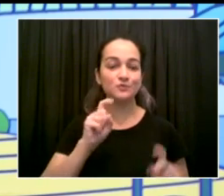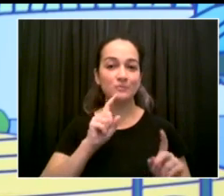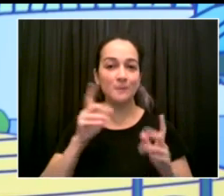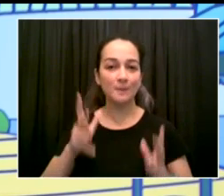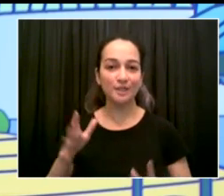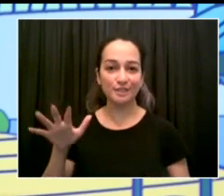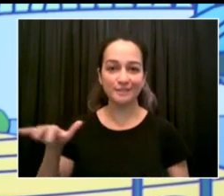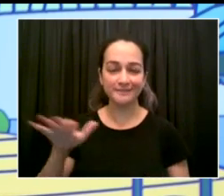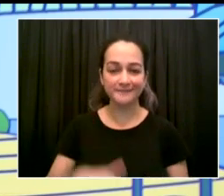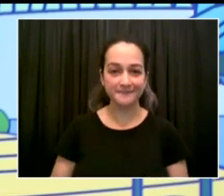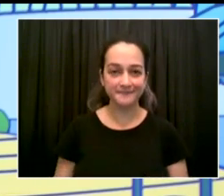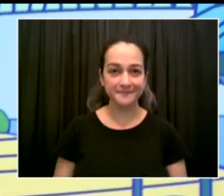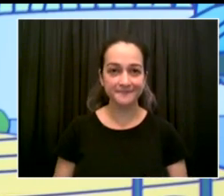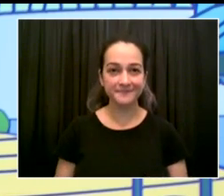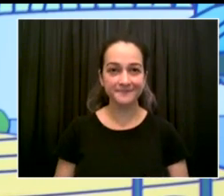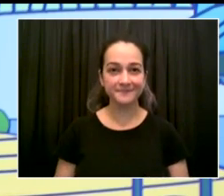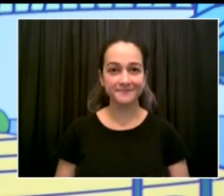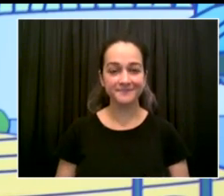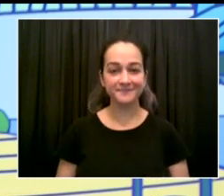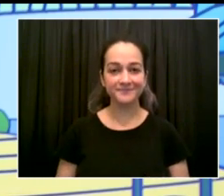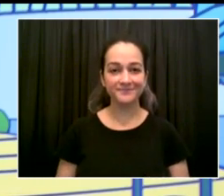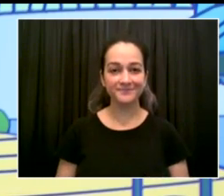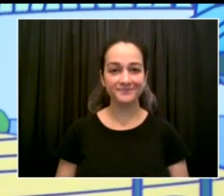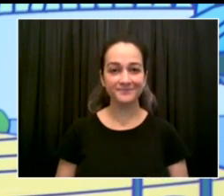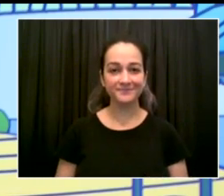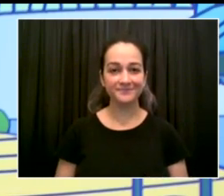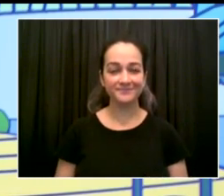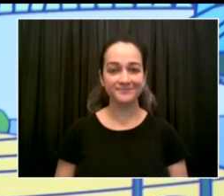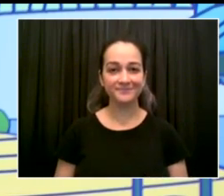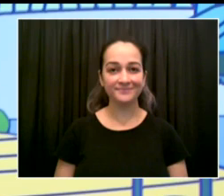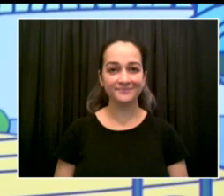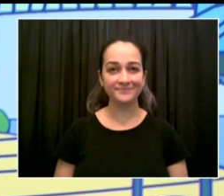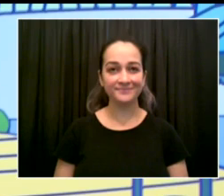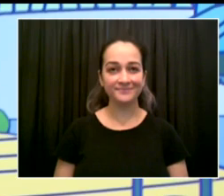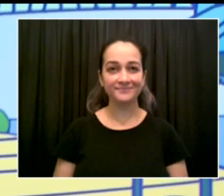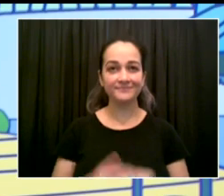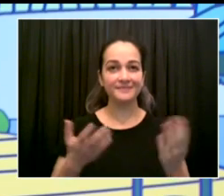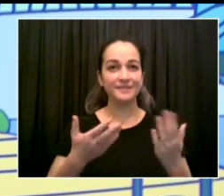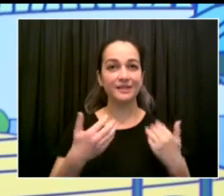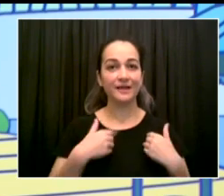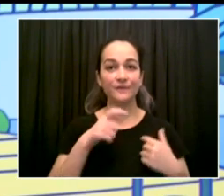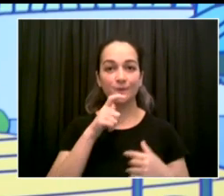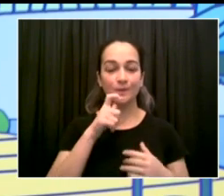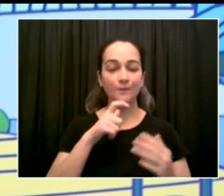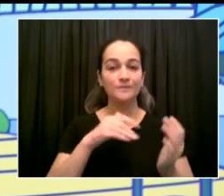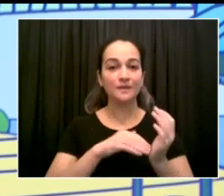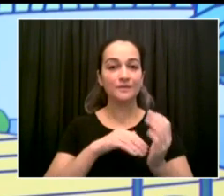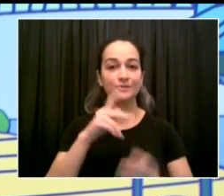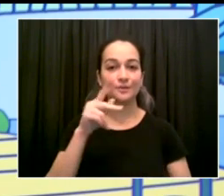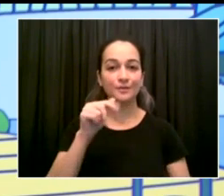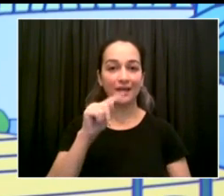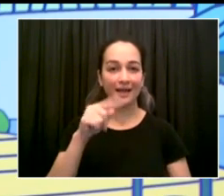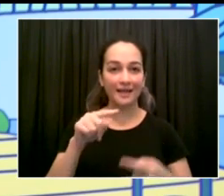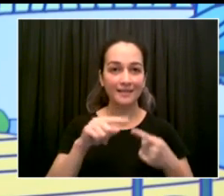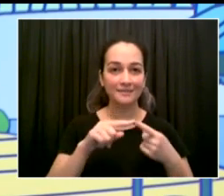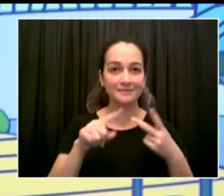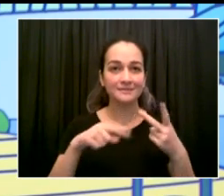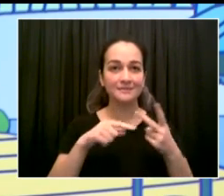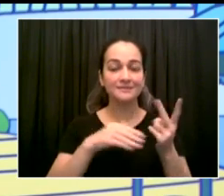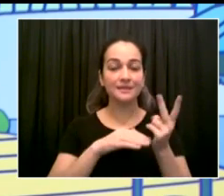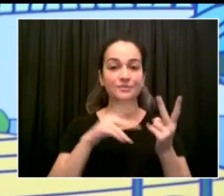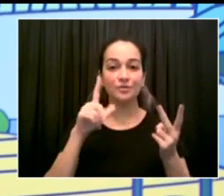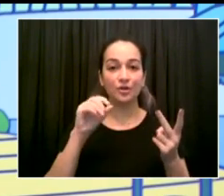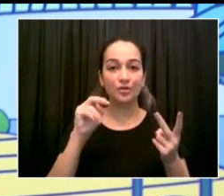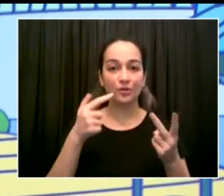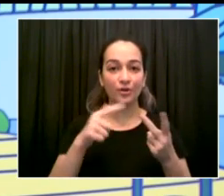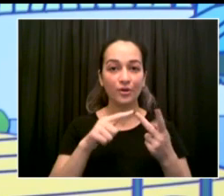As a reminder, we're joined today by Dr. Mitch Katz, by Dr. Ted Long, by Dewitt Commissioner Jesse Tish, and by Senior Advisor Dr.